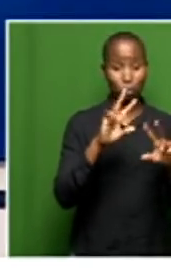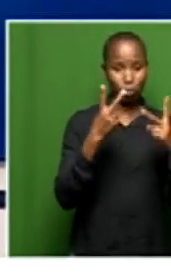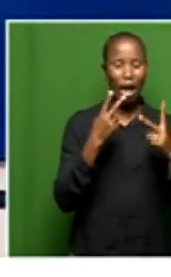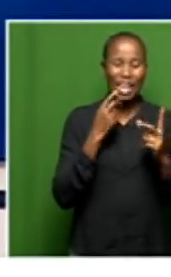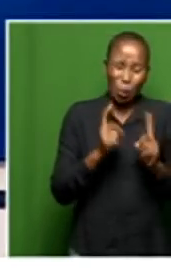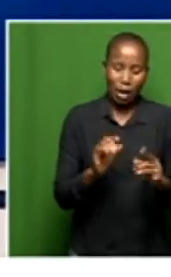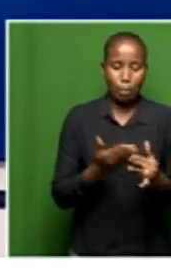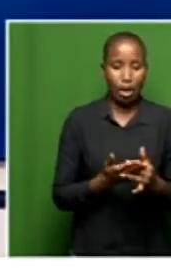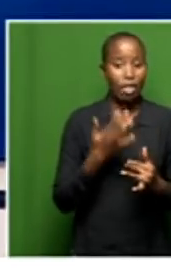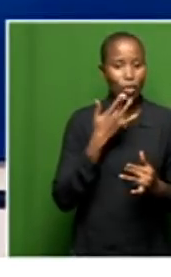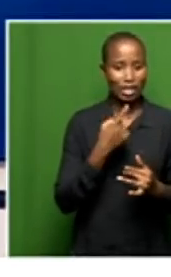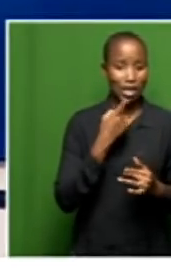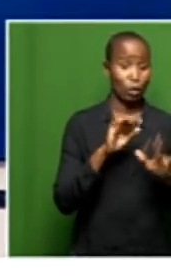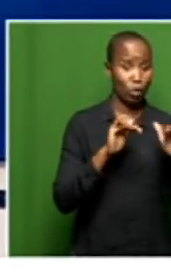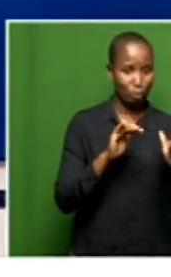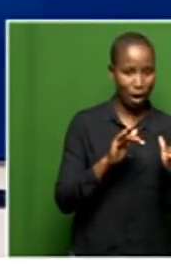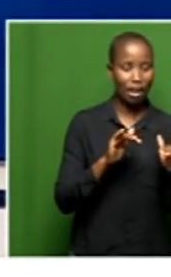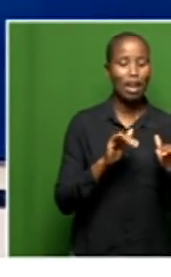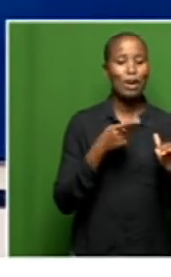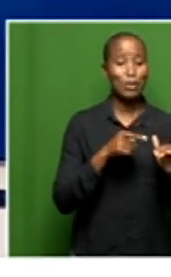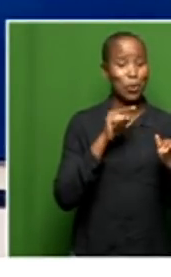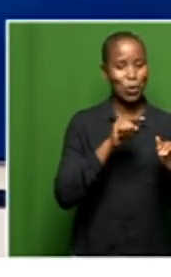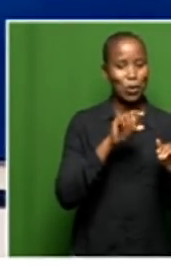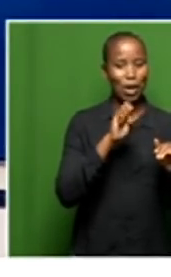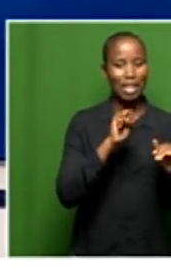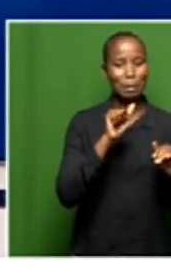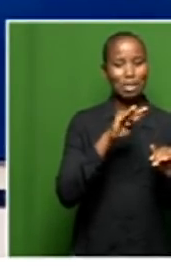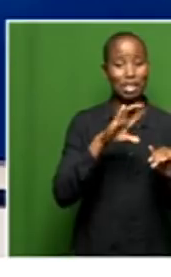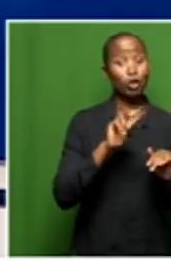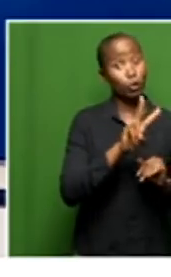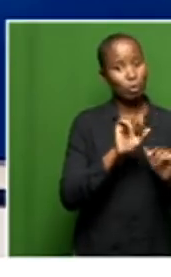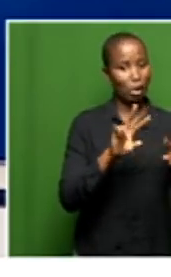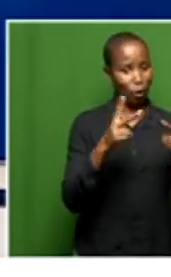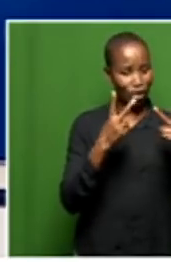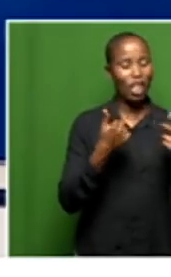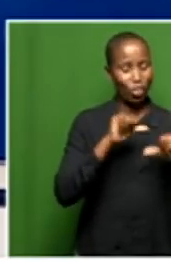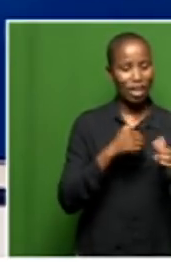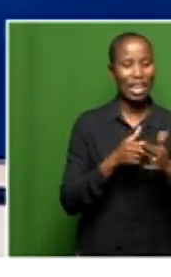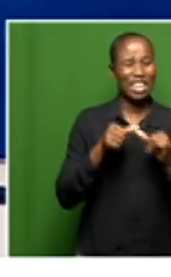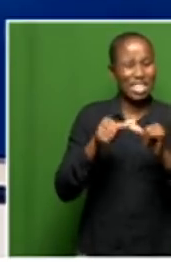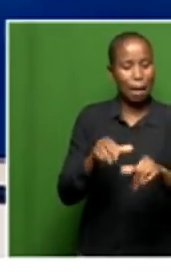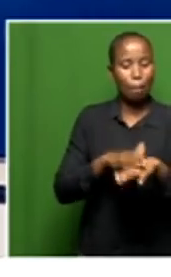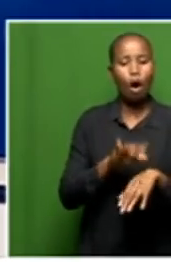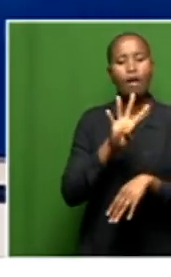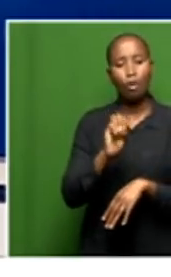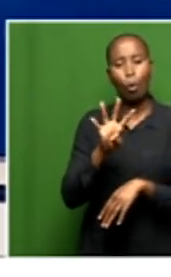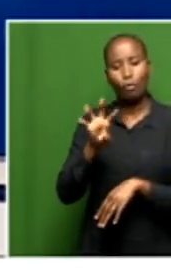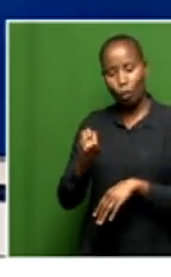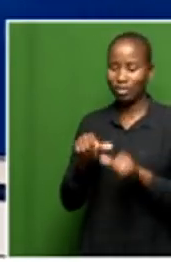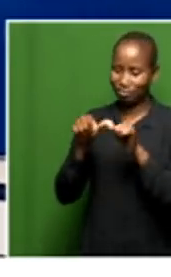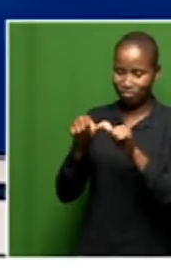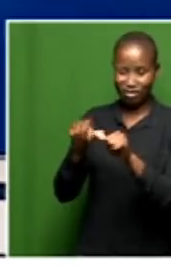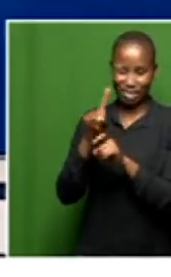take a quick break. We'll say goodbye, unfortunately, goodbye to our SABC2 viewers. And then we'll just wrap this interview up with Ms. L.